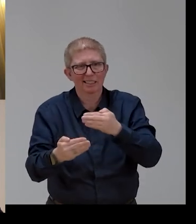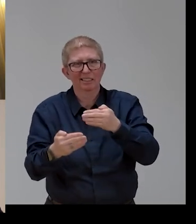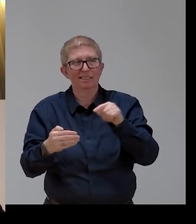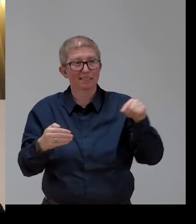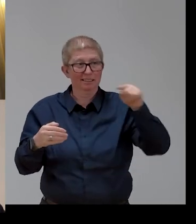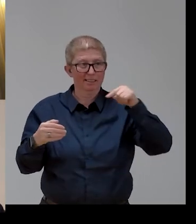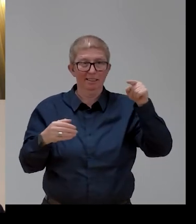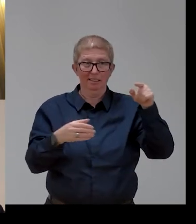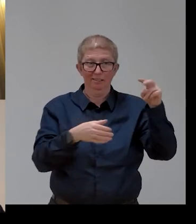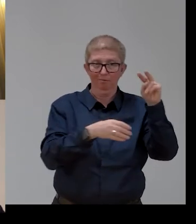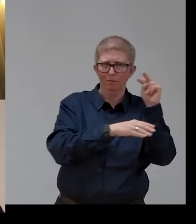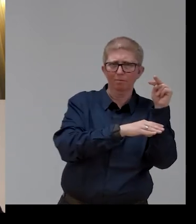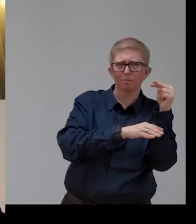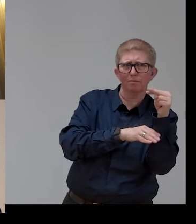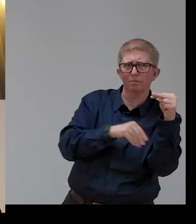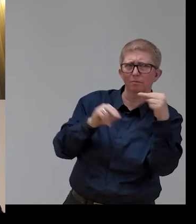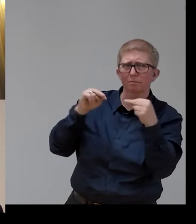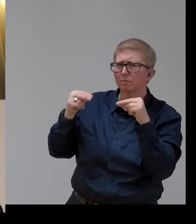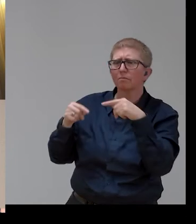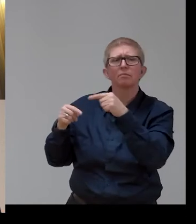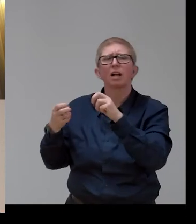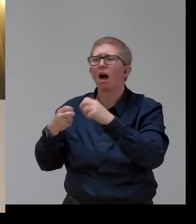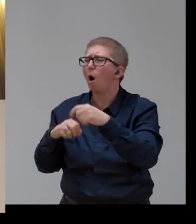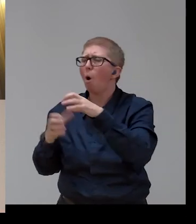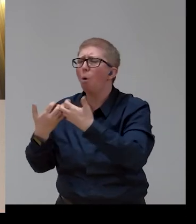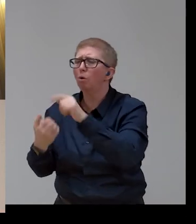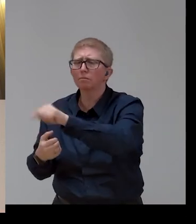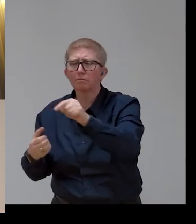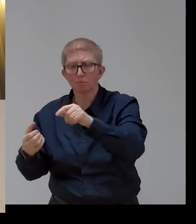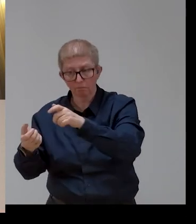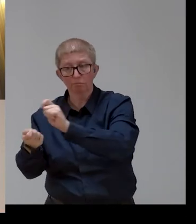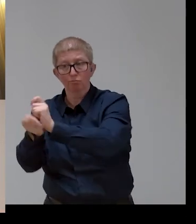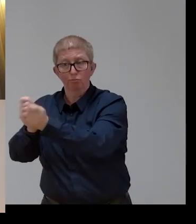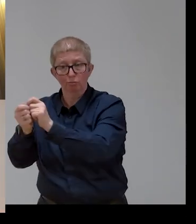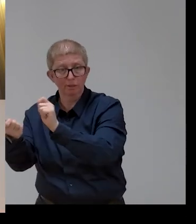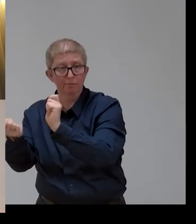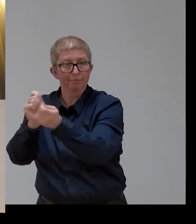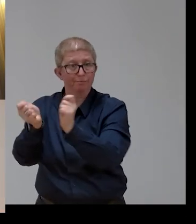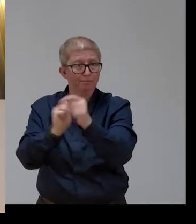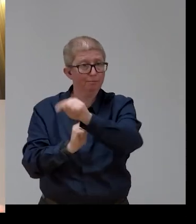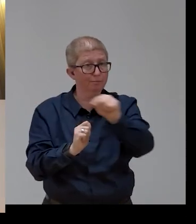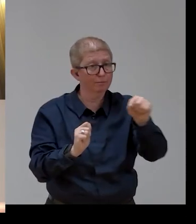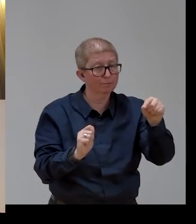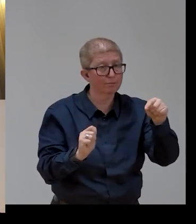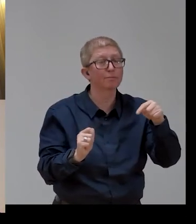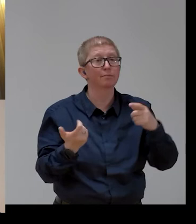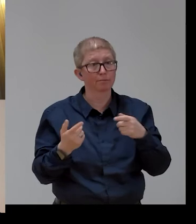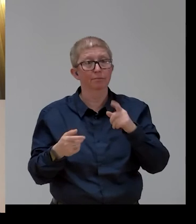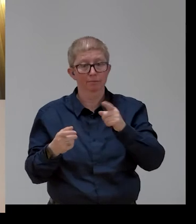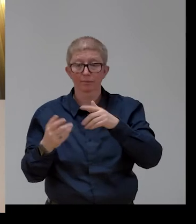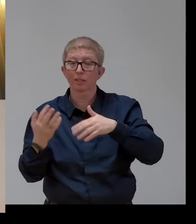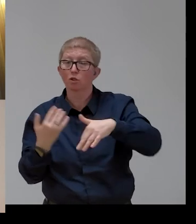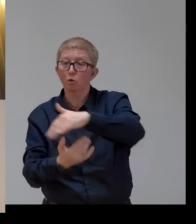and one of them is the cohesion policy and the social policy in the recovery plan. The you know, is the third pillar alongside